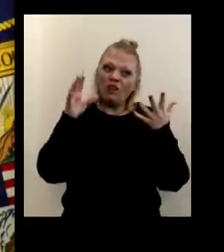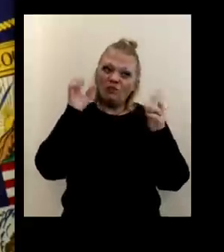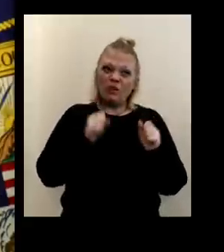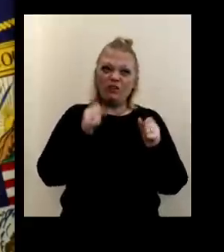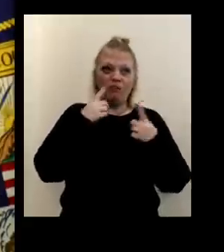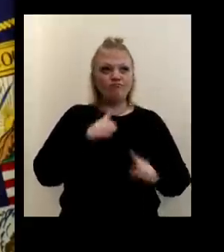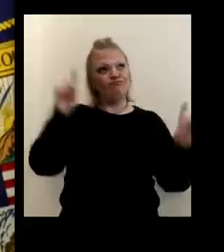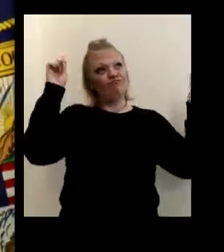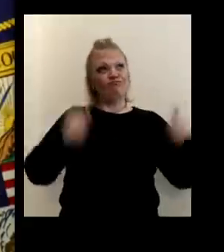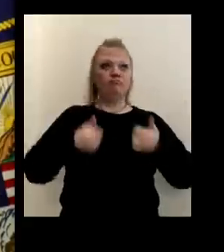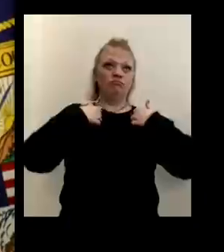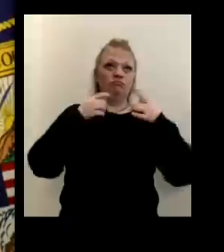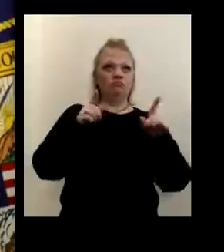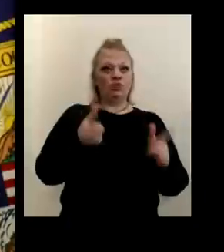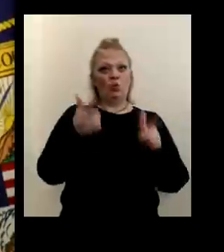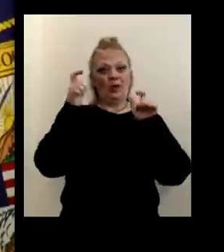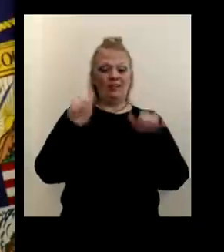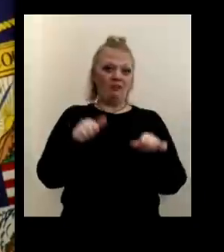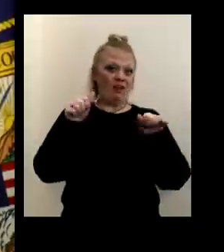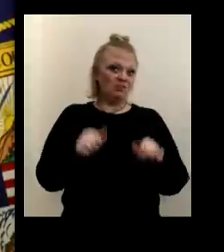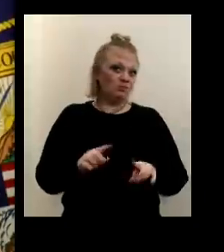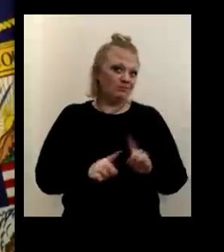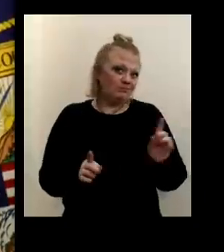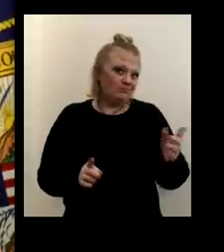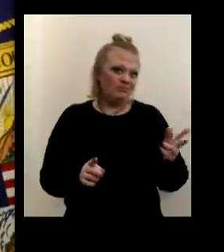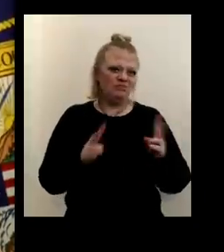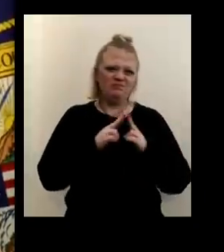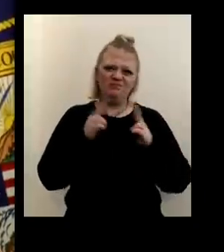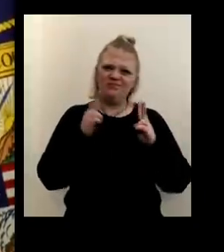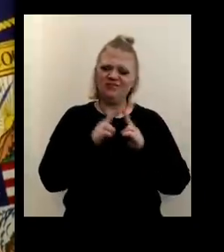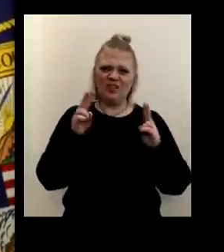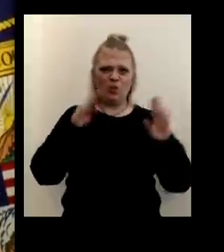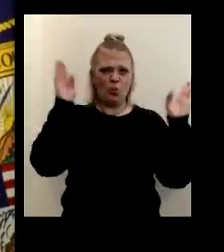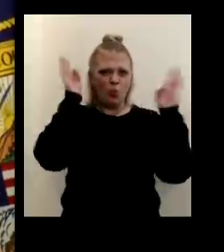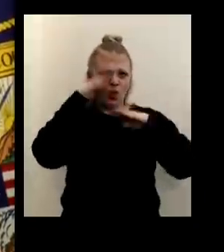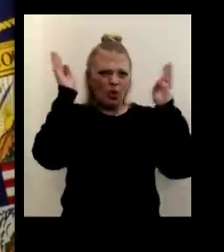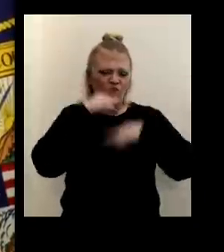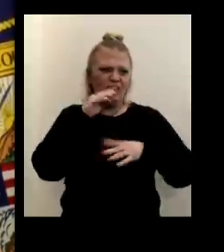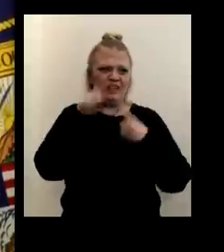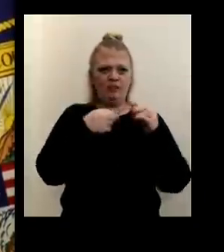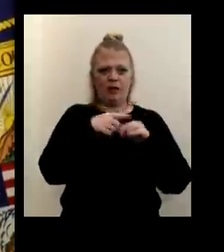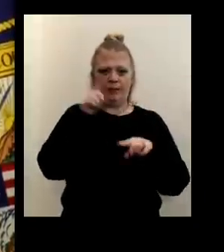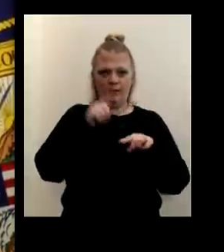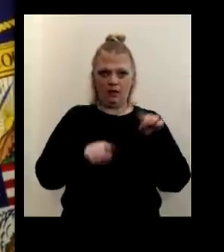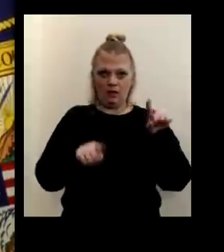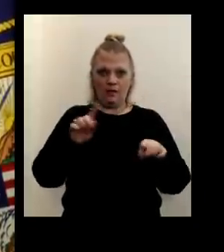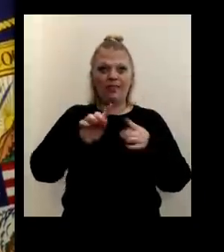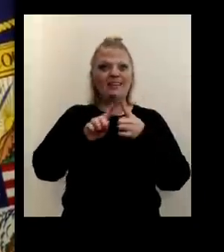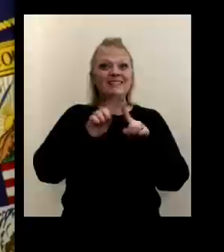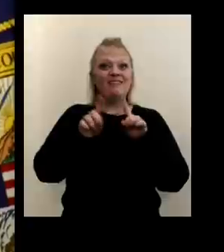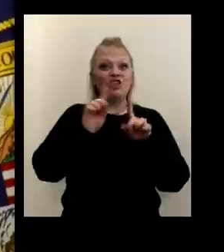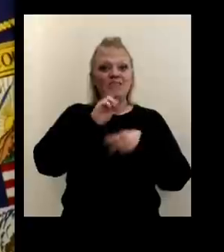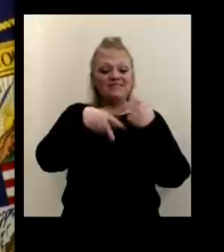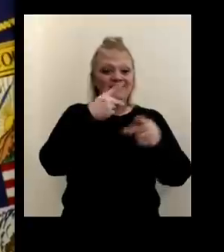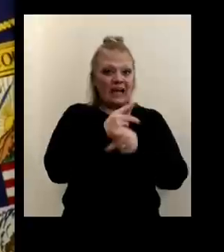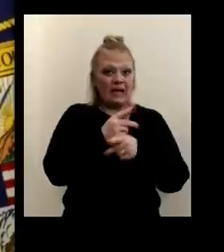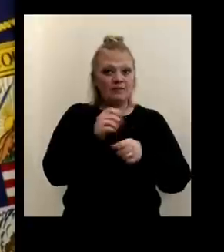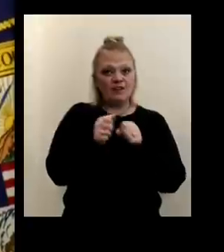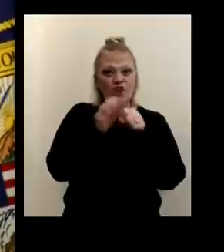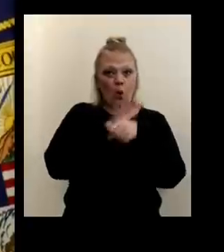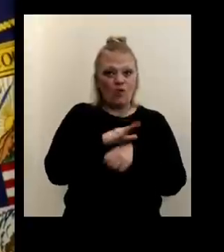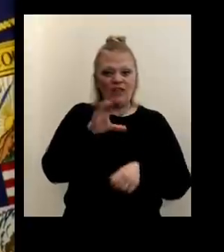this as quickly as possible. We're very, very worried about the variant of COVID-19 that you're seeing